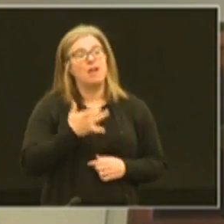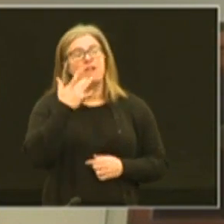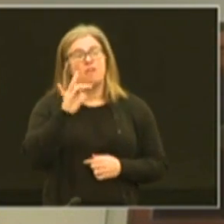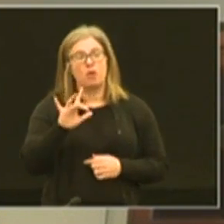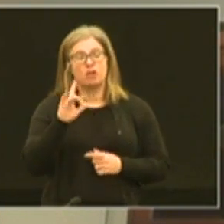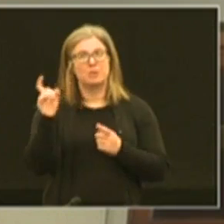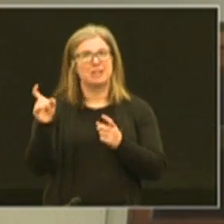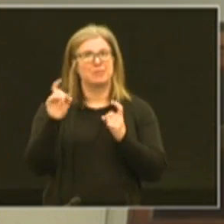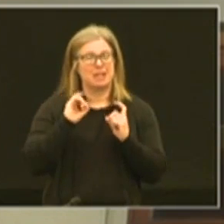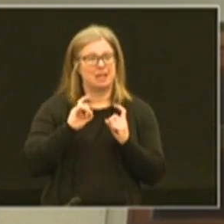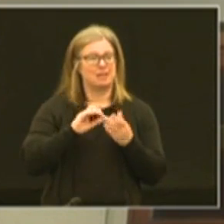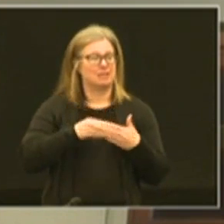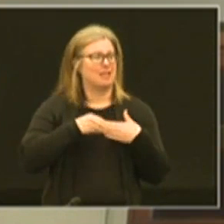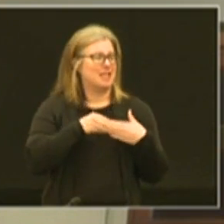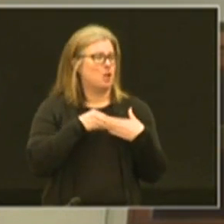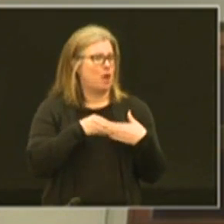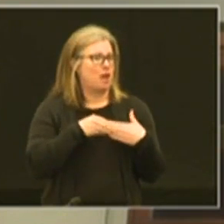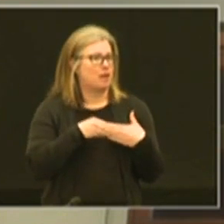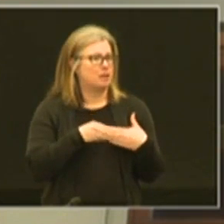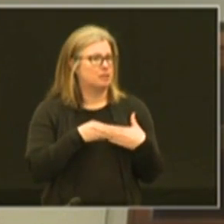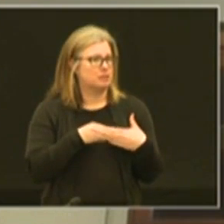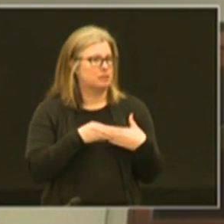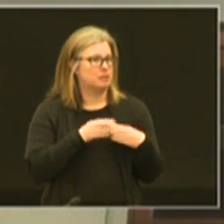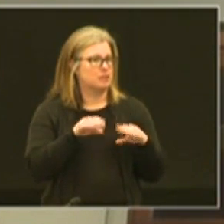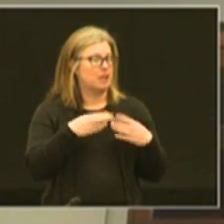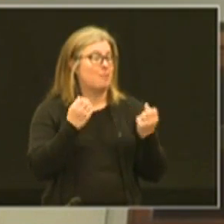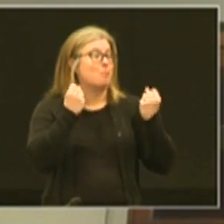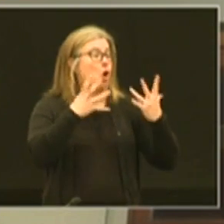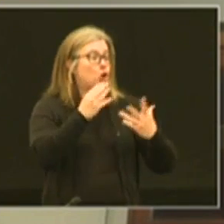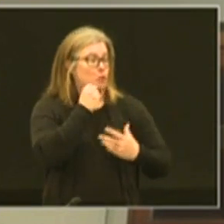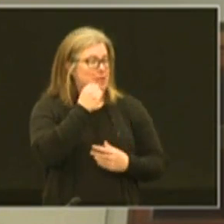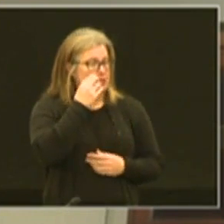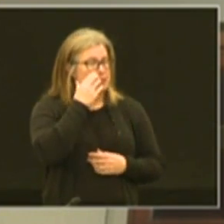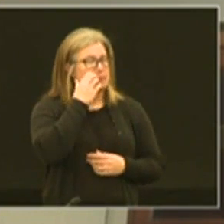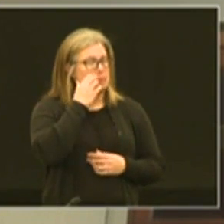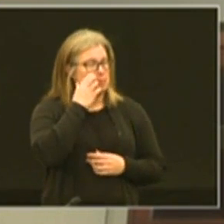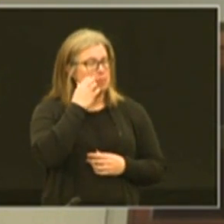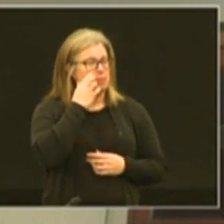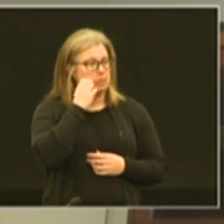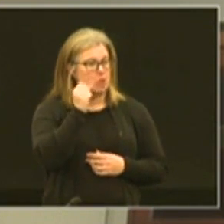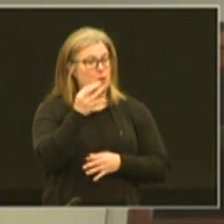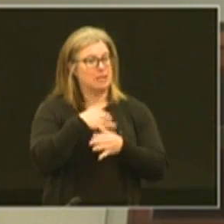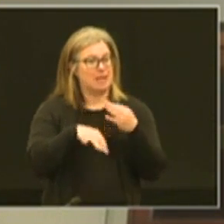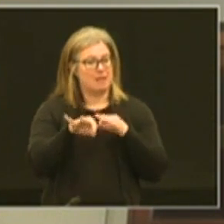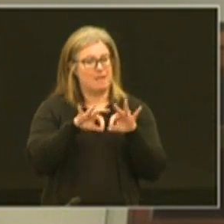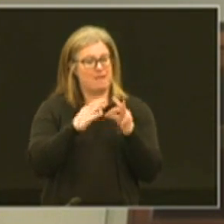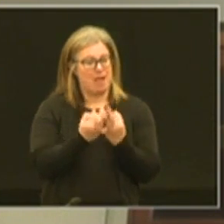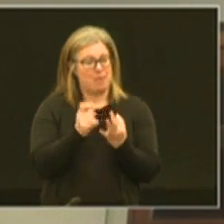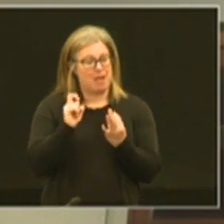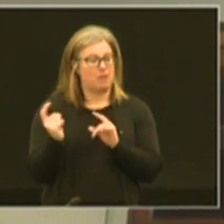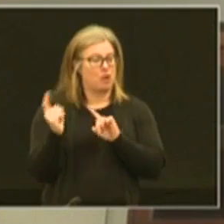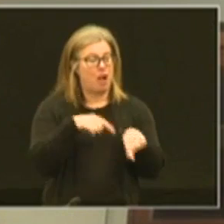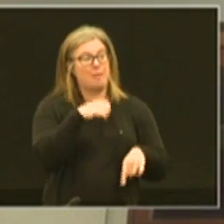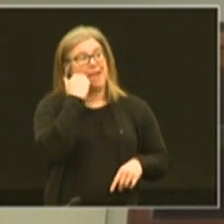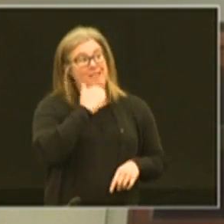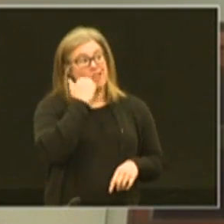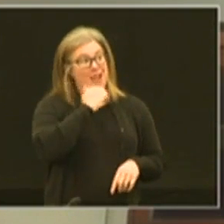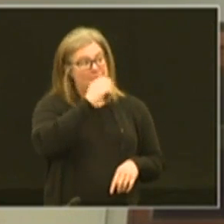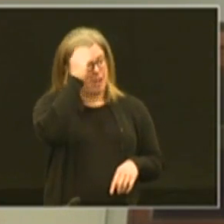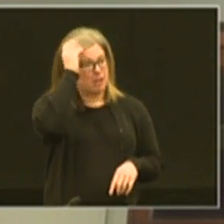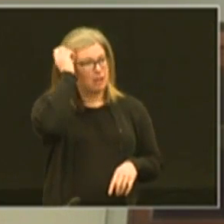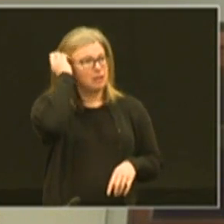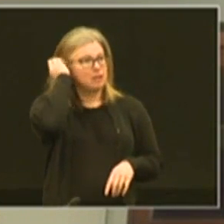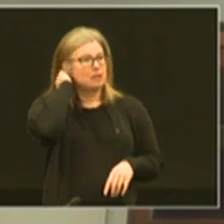we've been given the leeway to give multiple meals and so instead of a family having to come every single